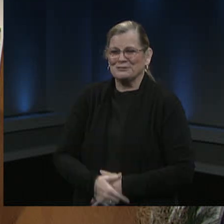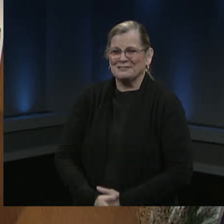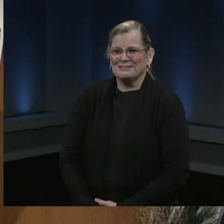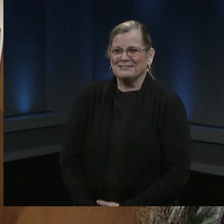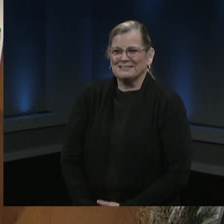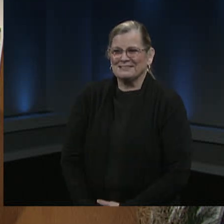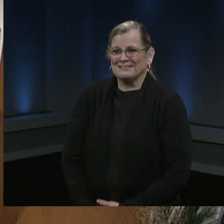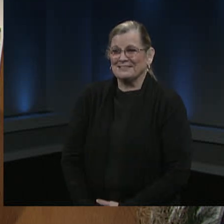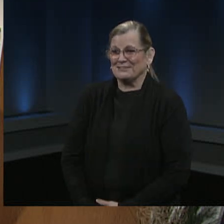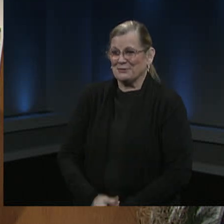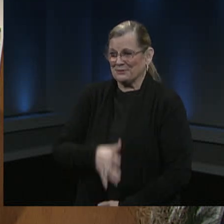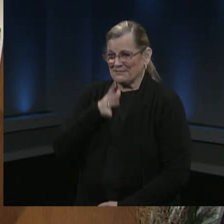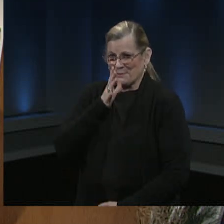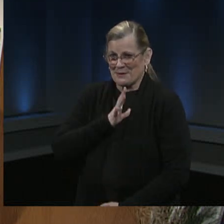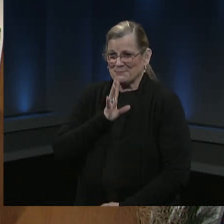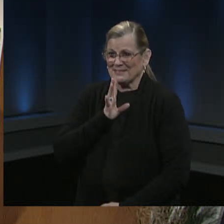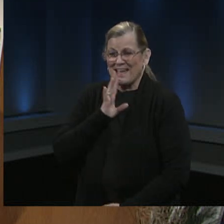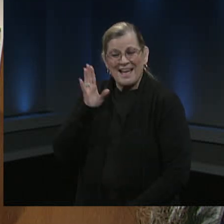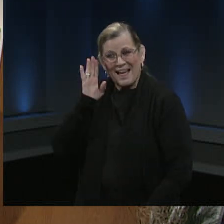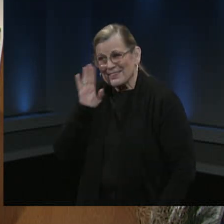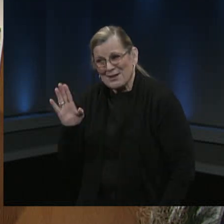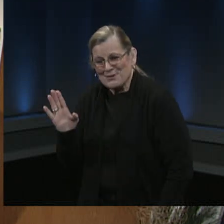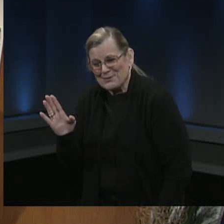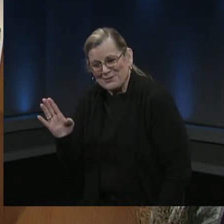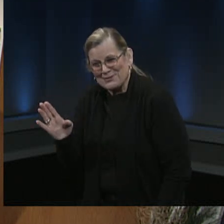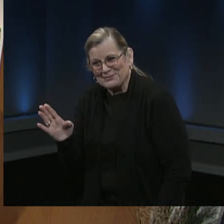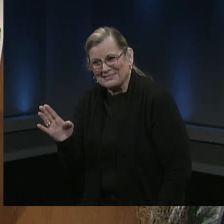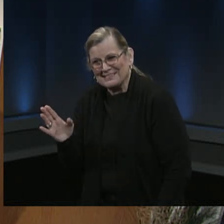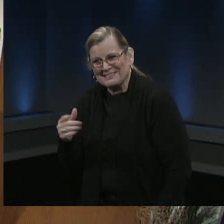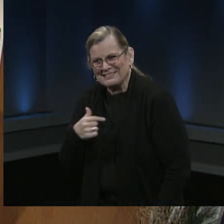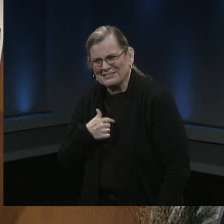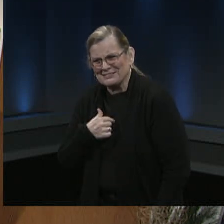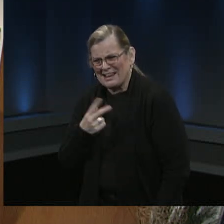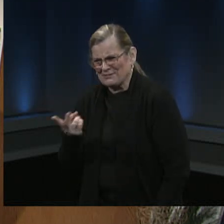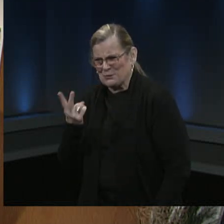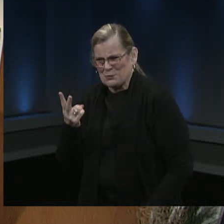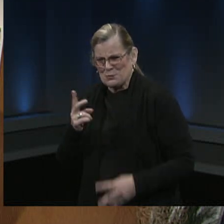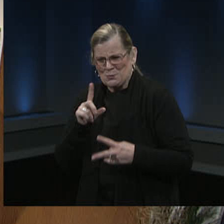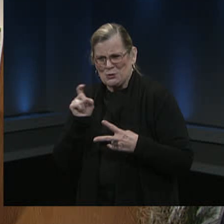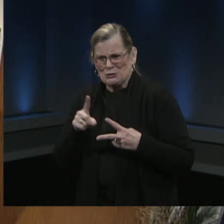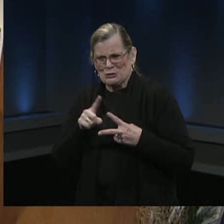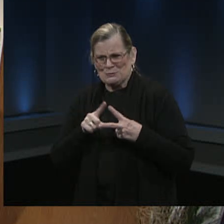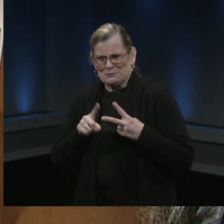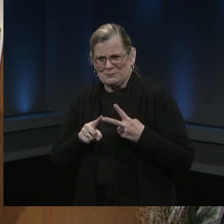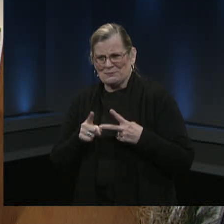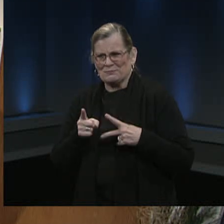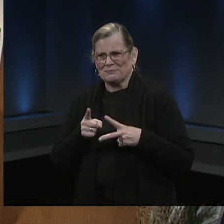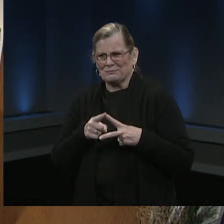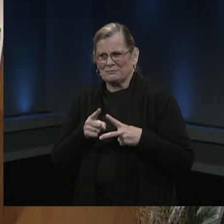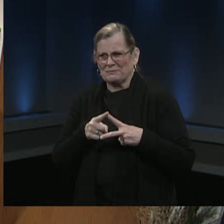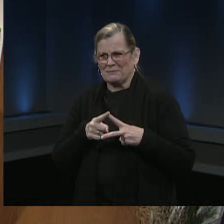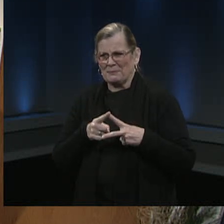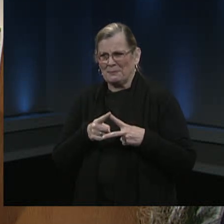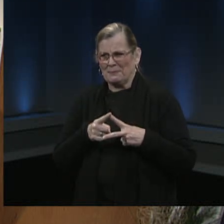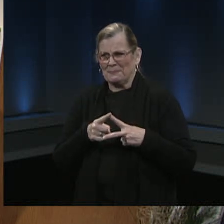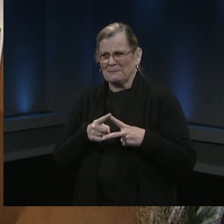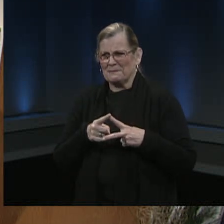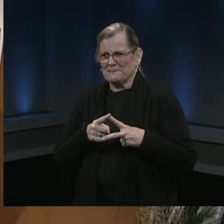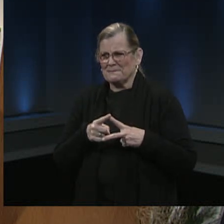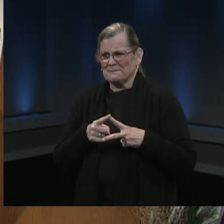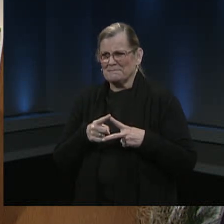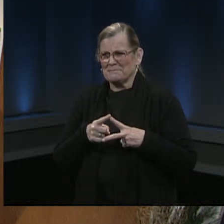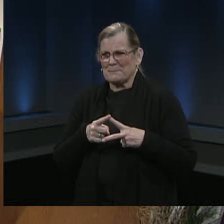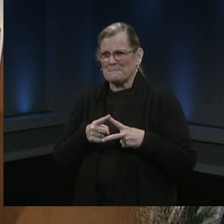Hi, thank you. I have two quick questions. My first is, is